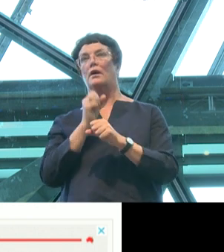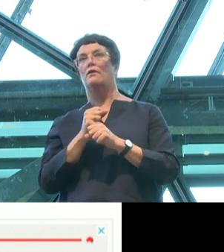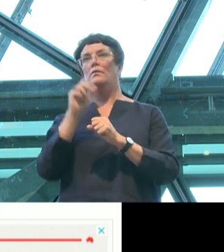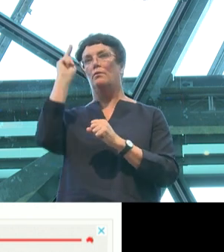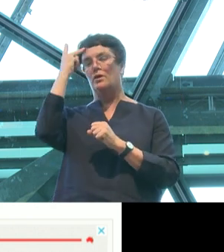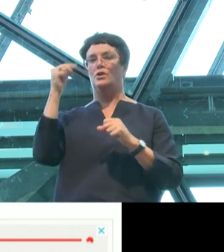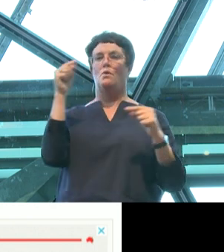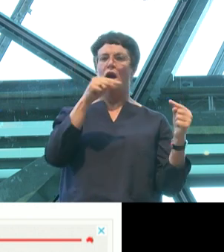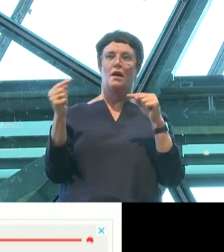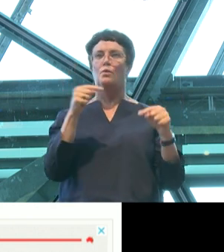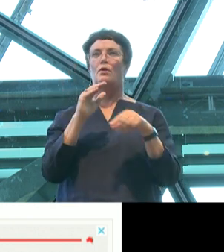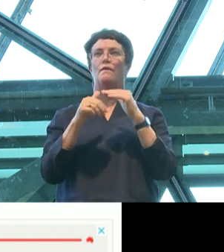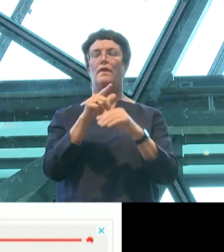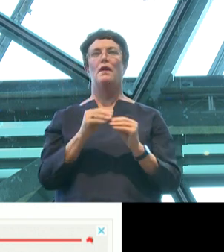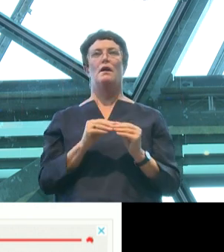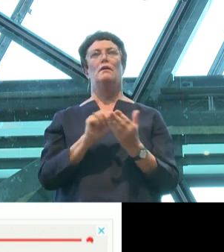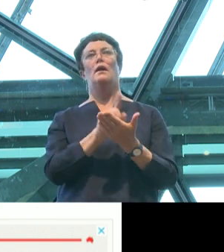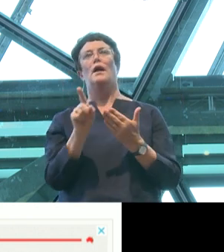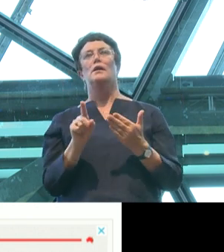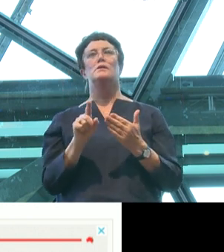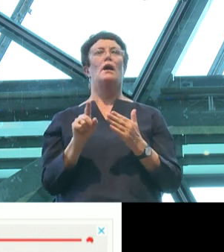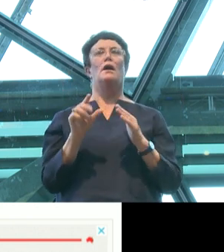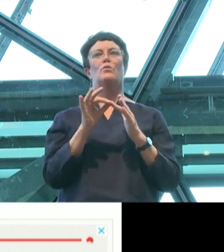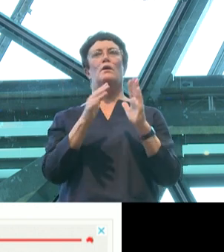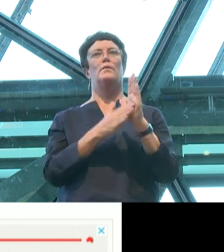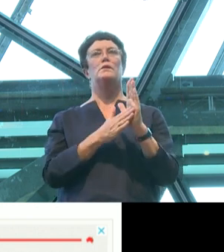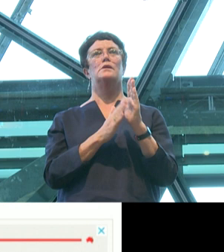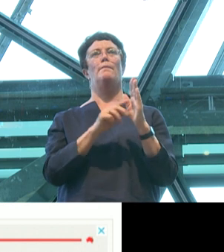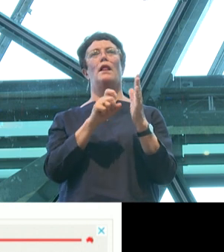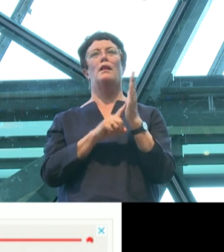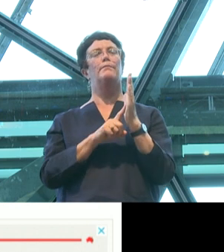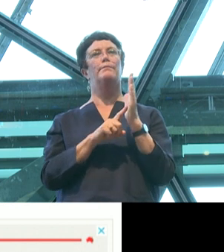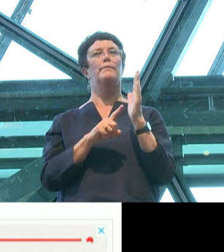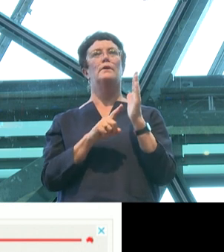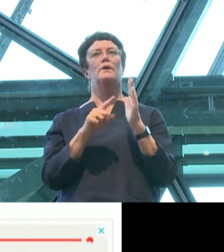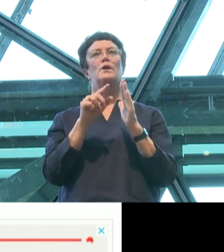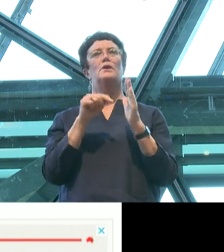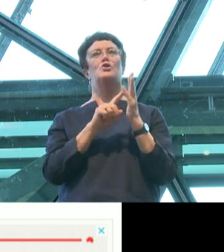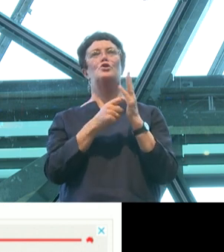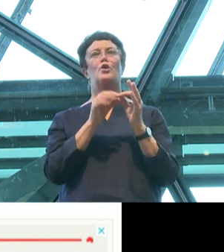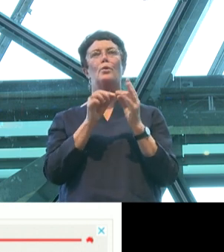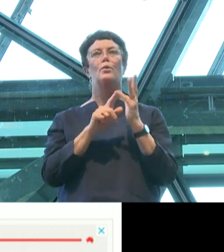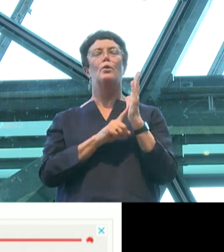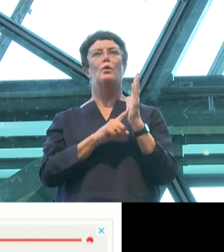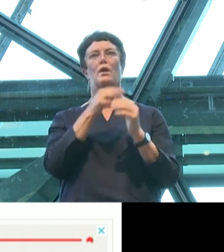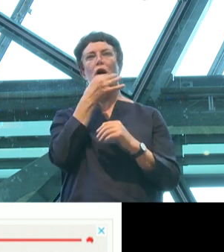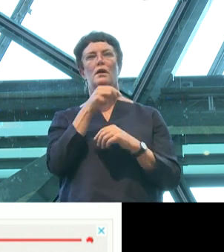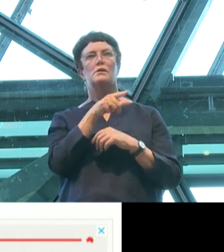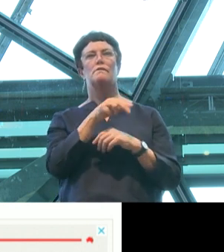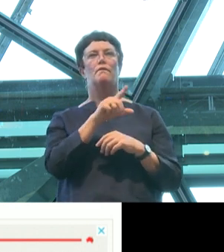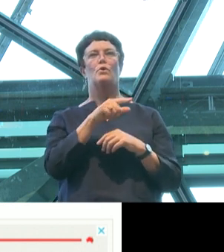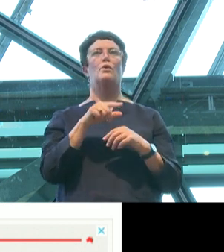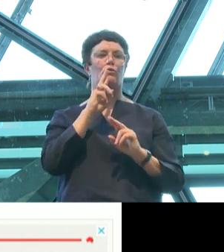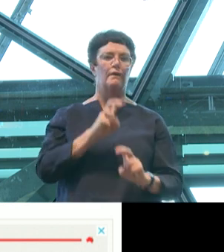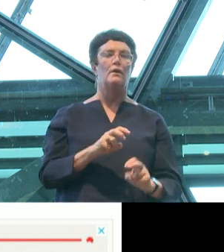Within a fortnight, then Prime Minister Malcolm Turnbull requested Education Minister Simon Birmingham launch a review. And after one